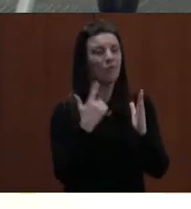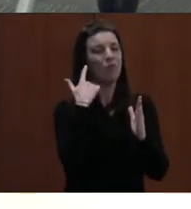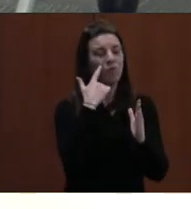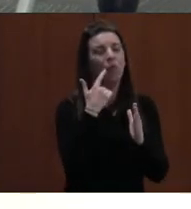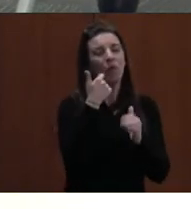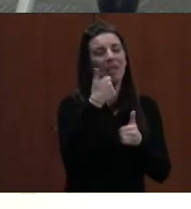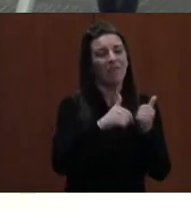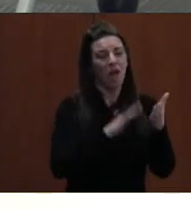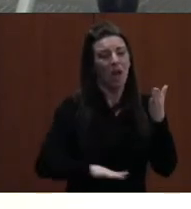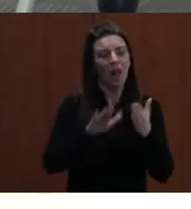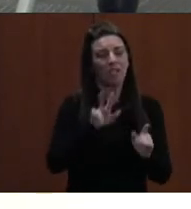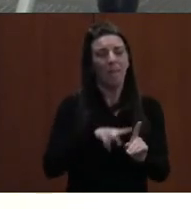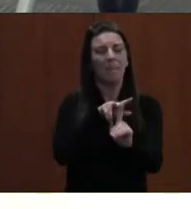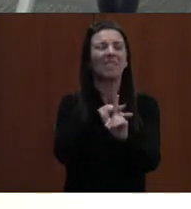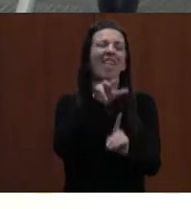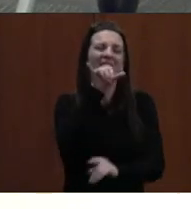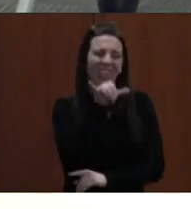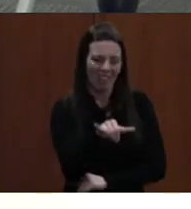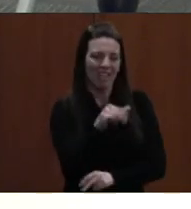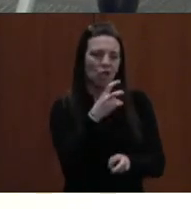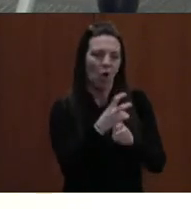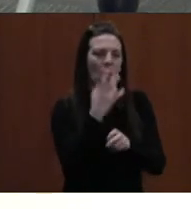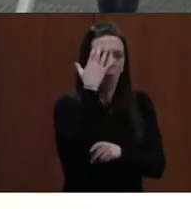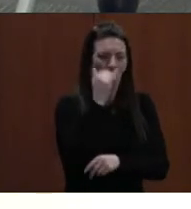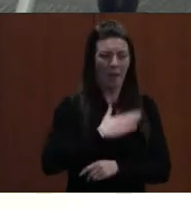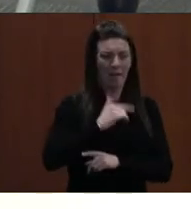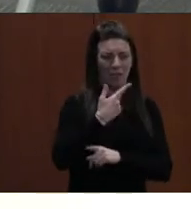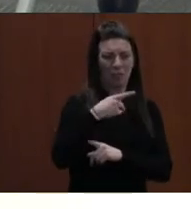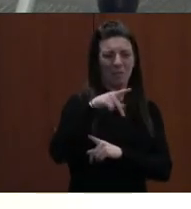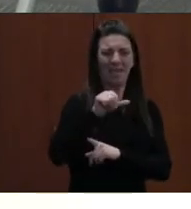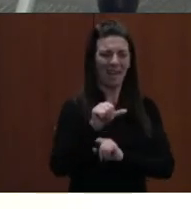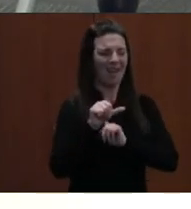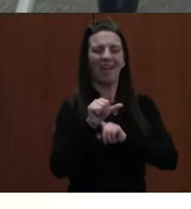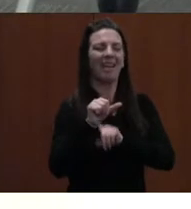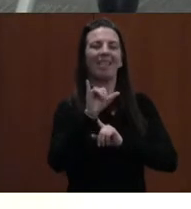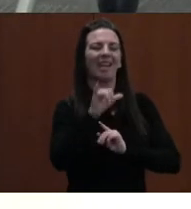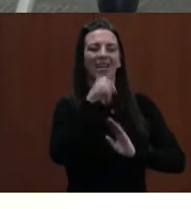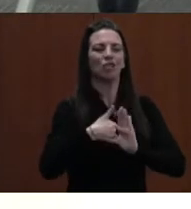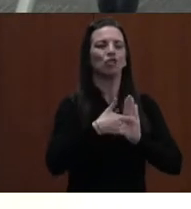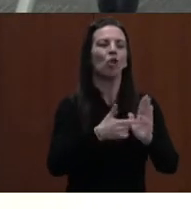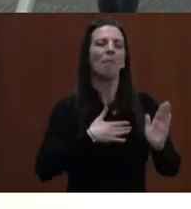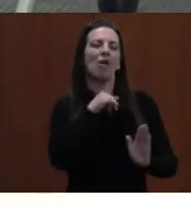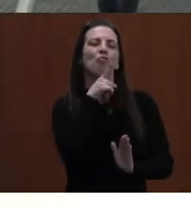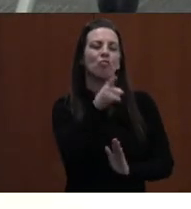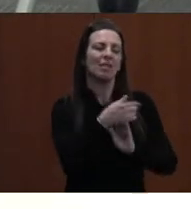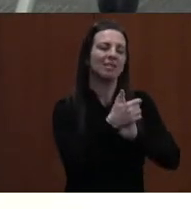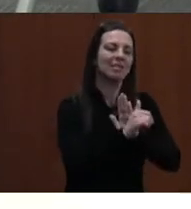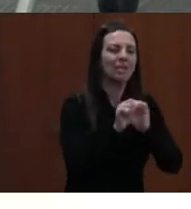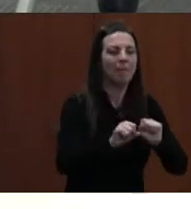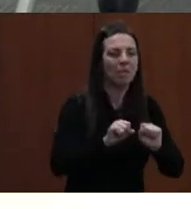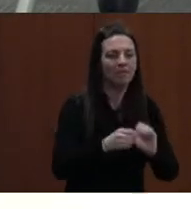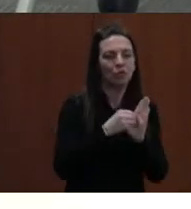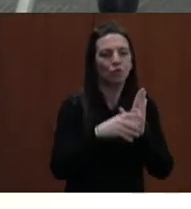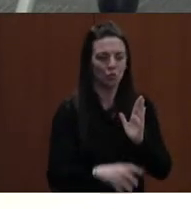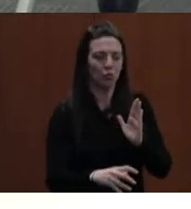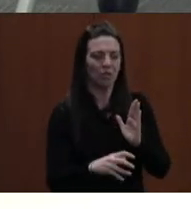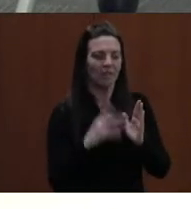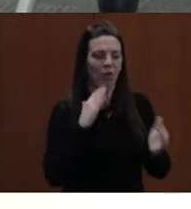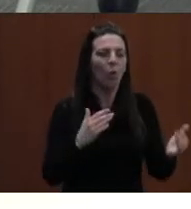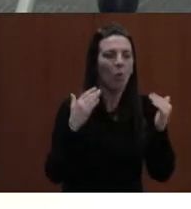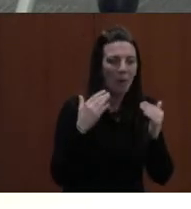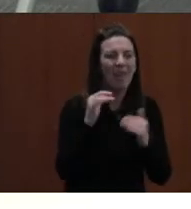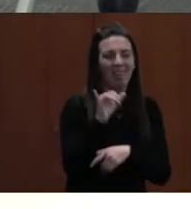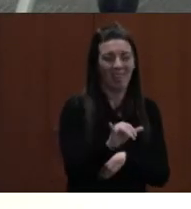This is very stressful considering my class rank is not on par with my academic abilities as a student and I cannot express that thought to my colleges I apply to.